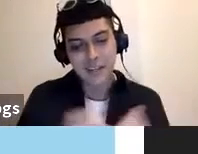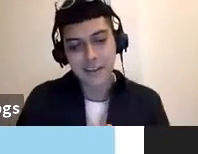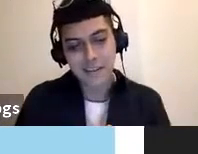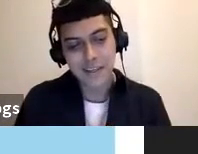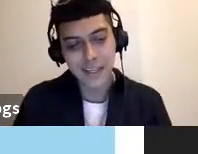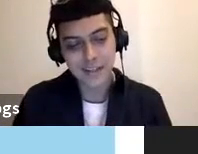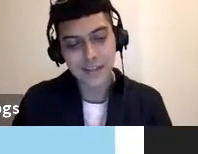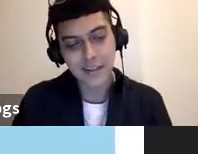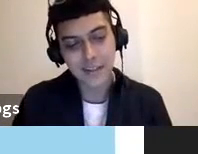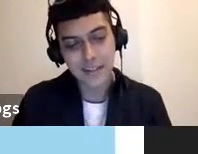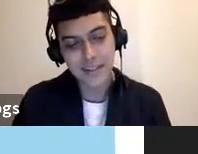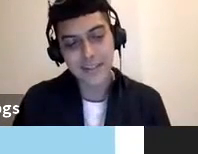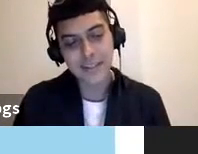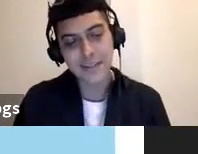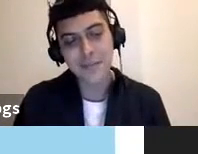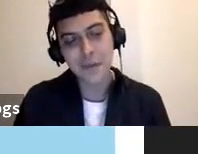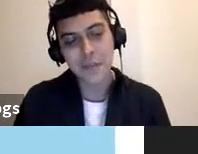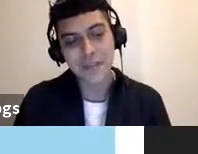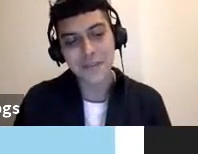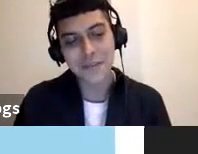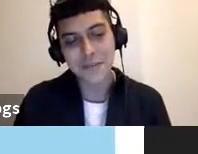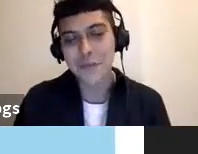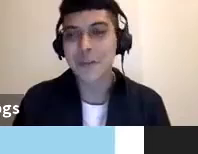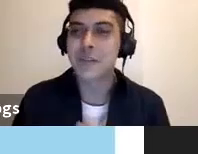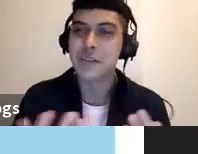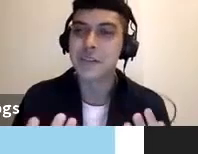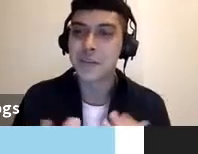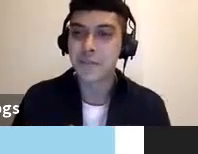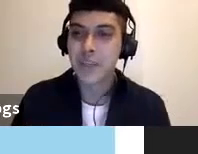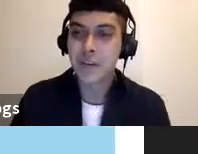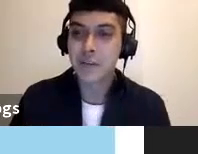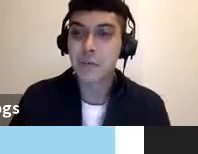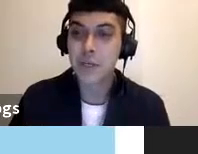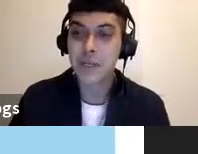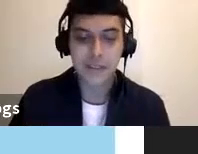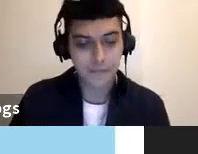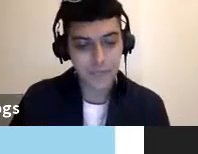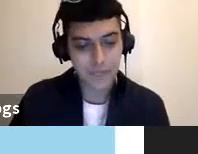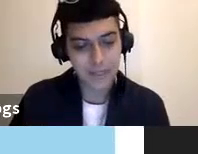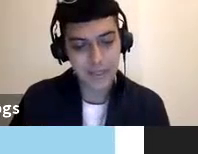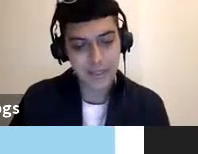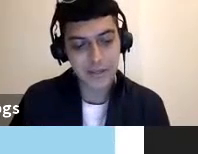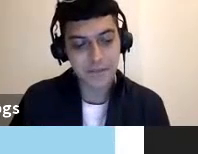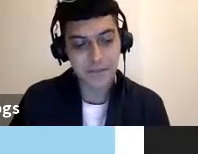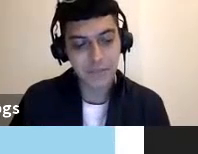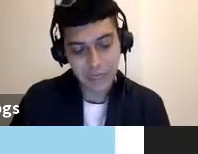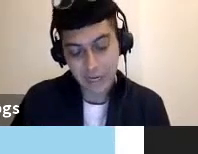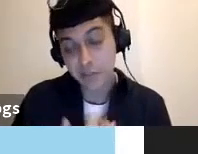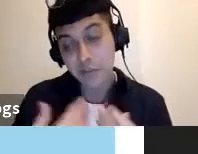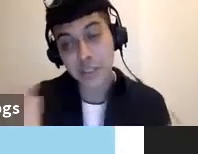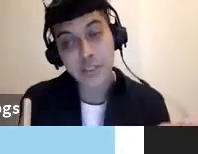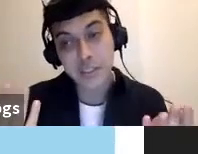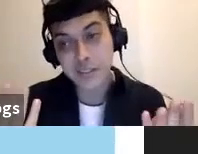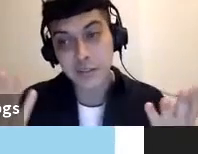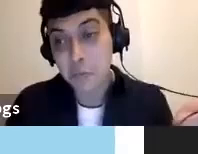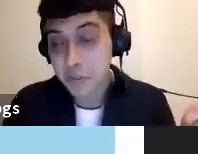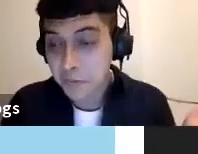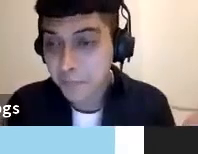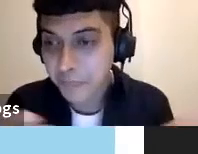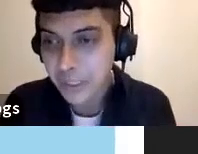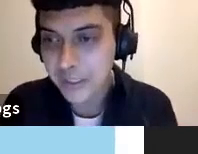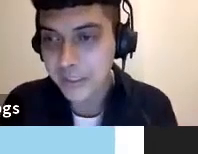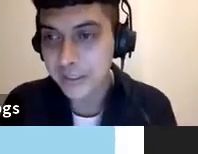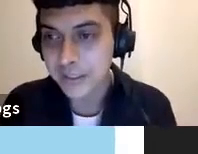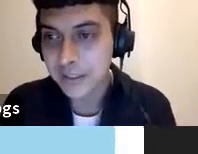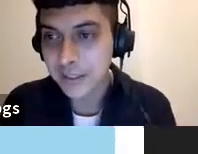where i i think it's a good moment to to introduce what uh i suggest as an